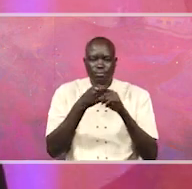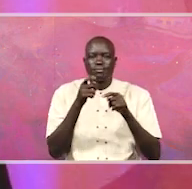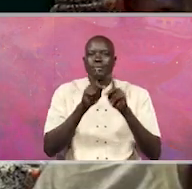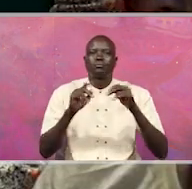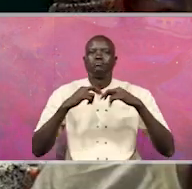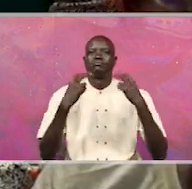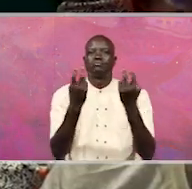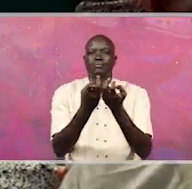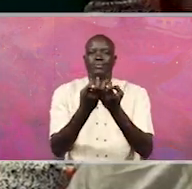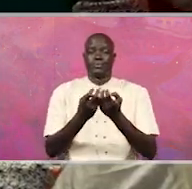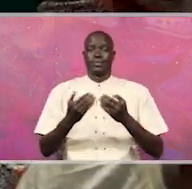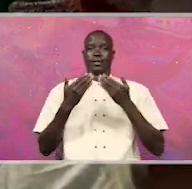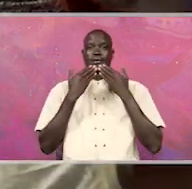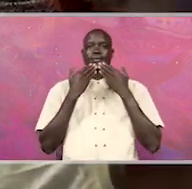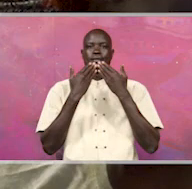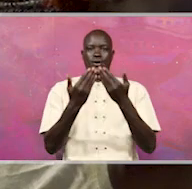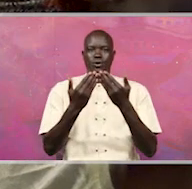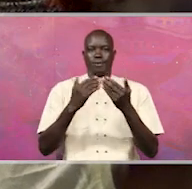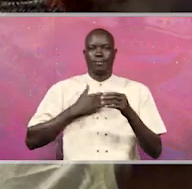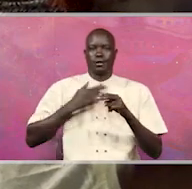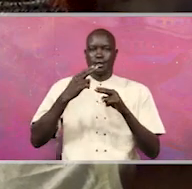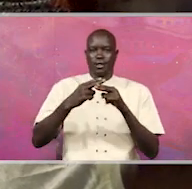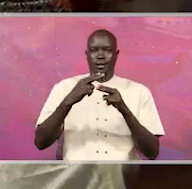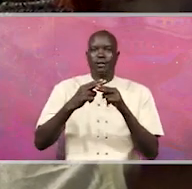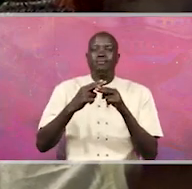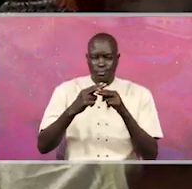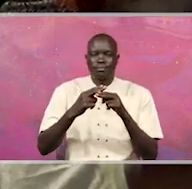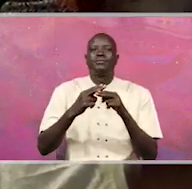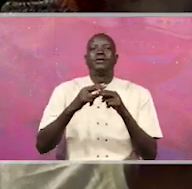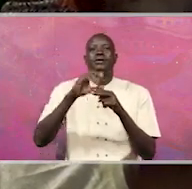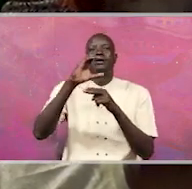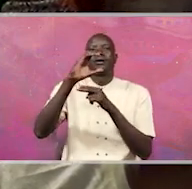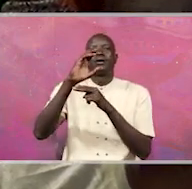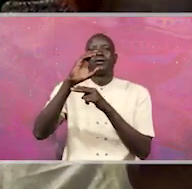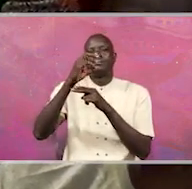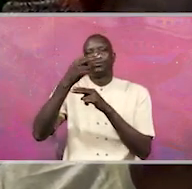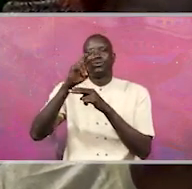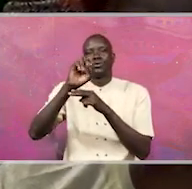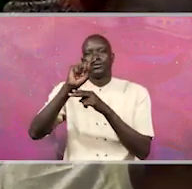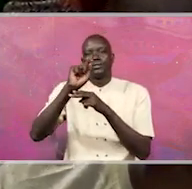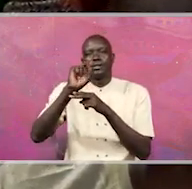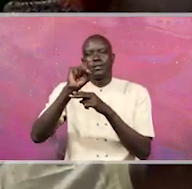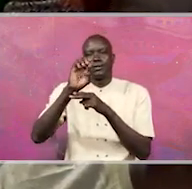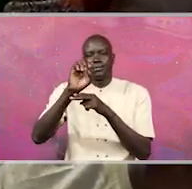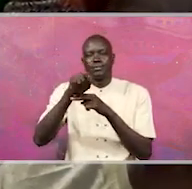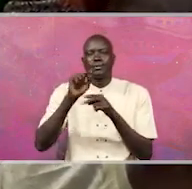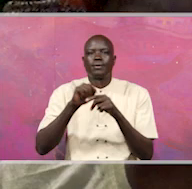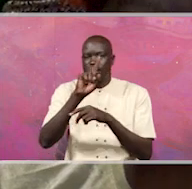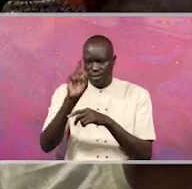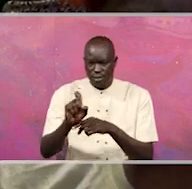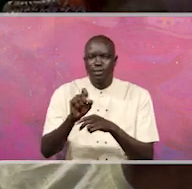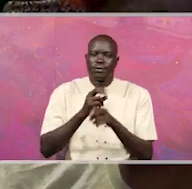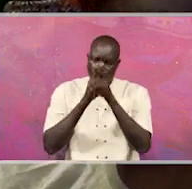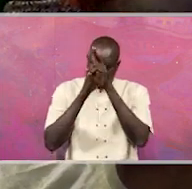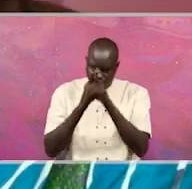Thank you very much. My name is Christine Birinjiro from Uganda Debt Network. And I would love to ask